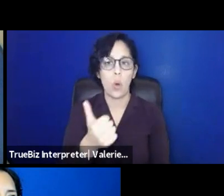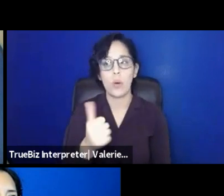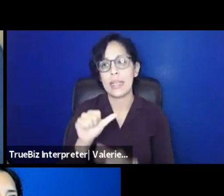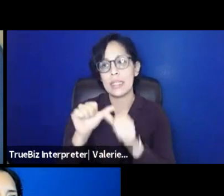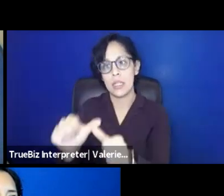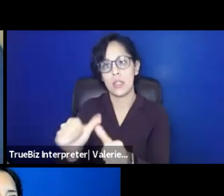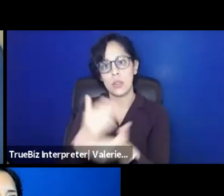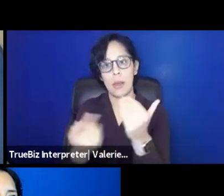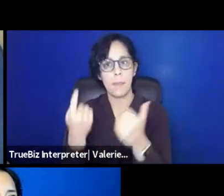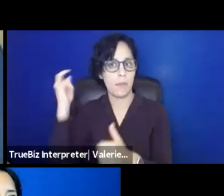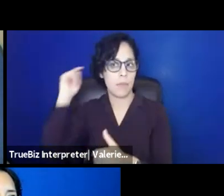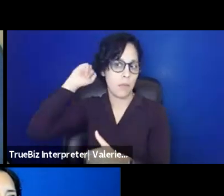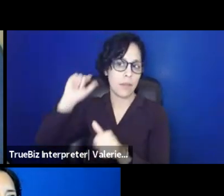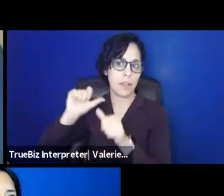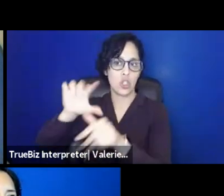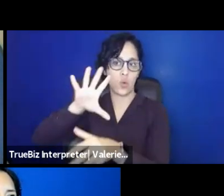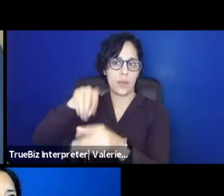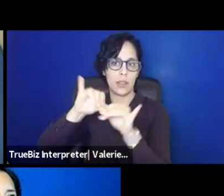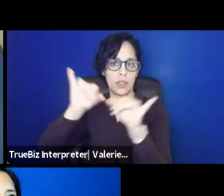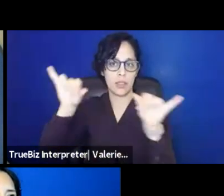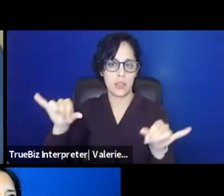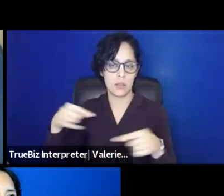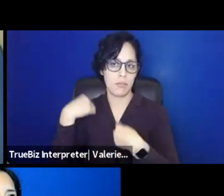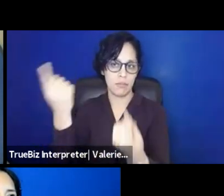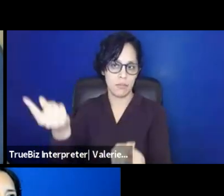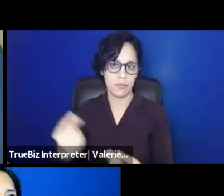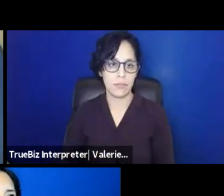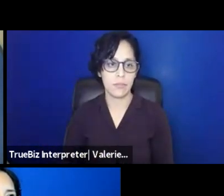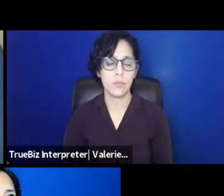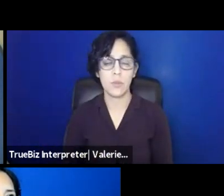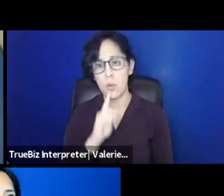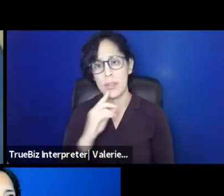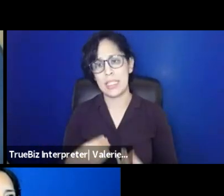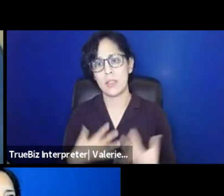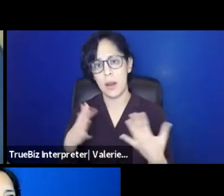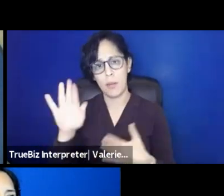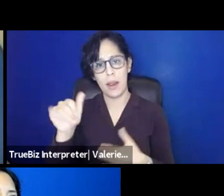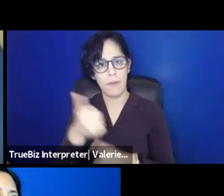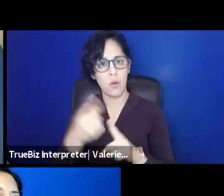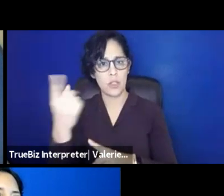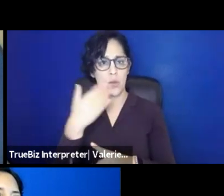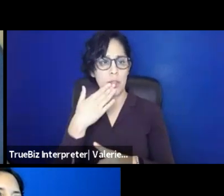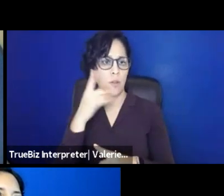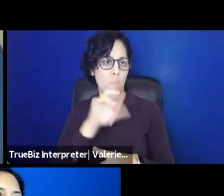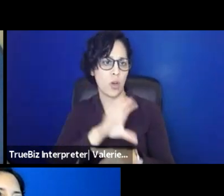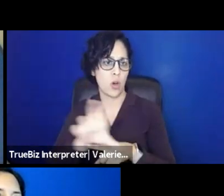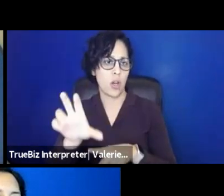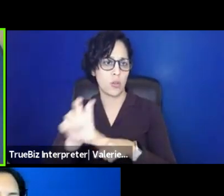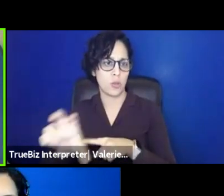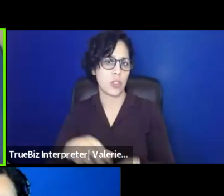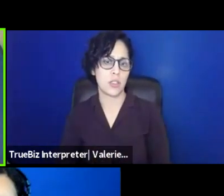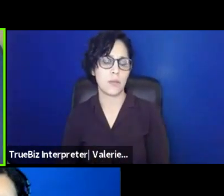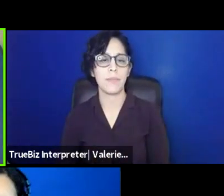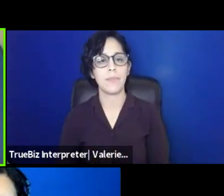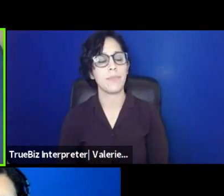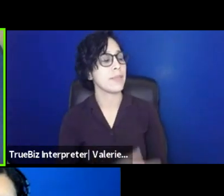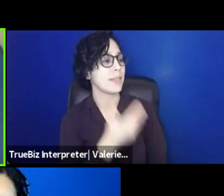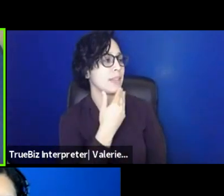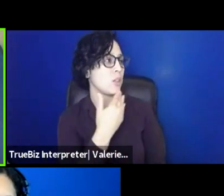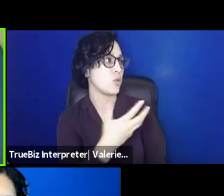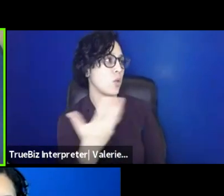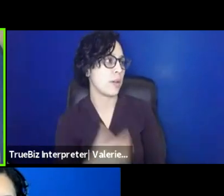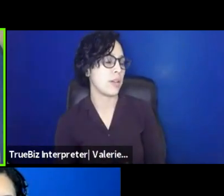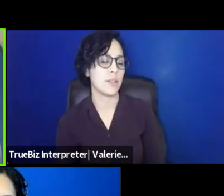existed in the system thus far. Um, but I've been so inspired by everyone. So thank you all for your incredible contributions. Thank you so much, Torney.